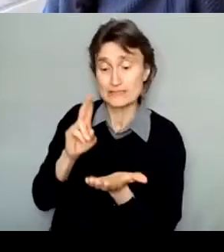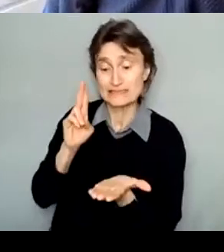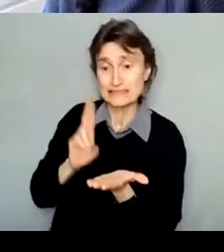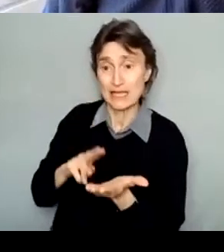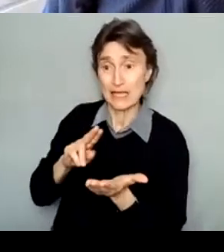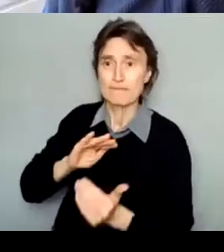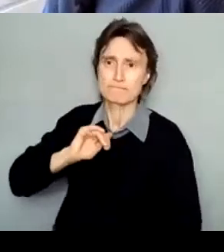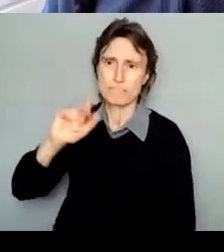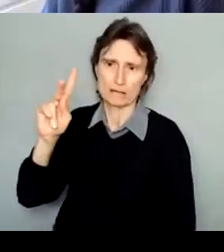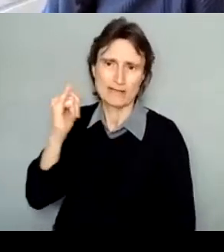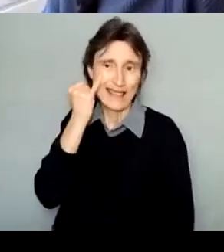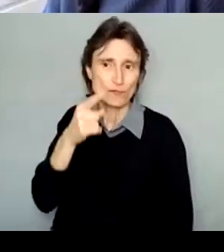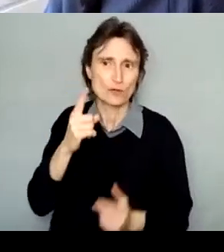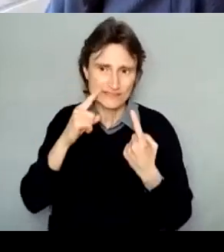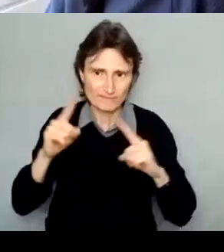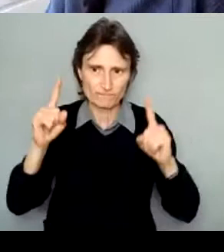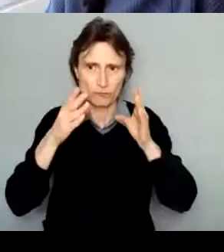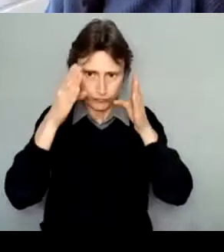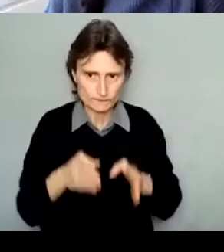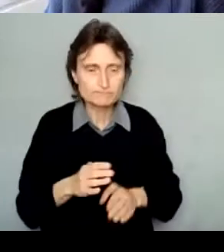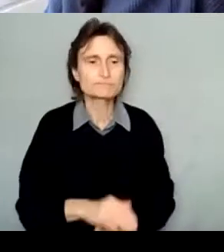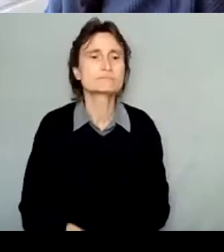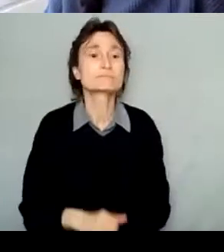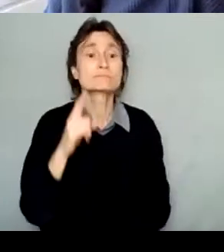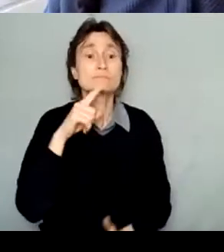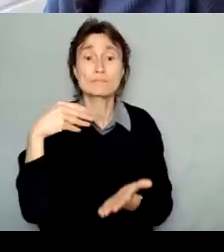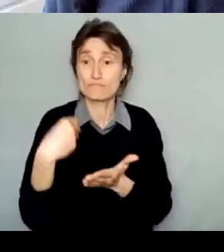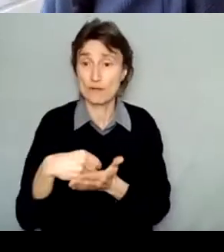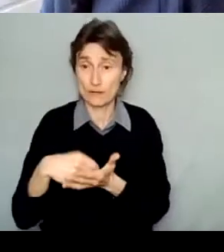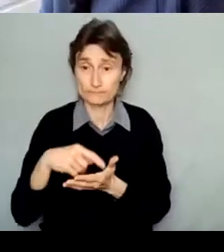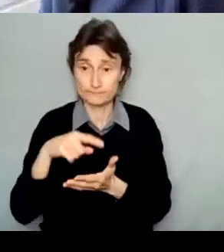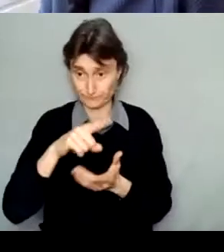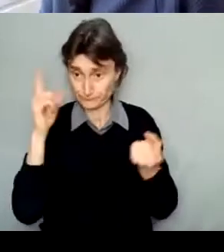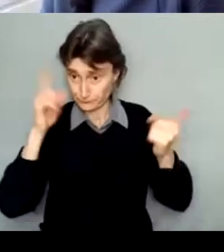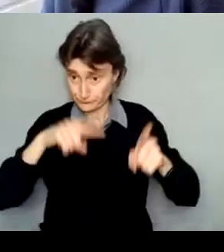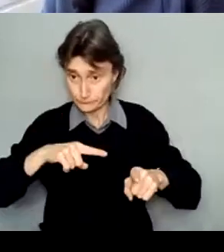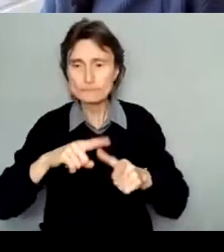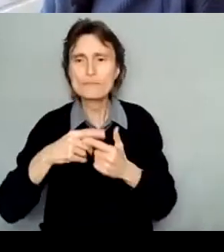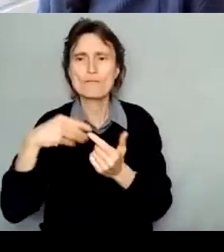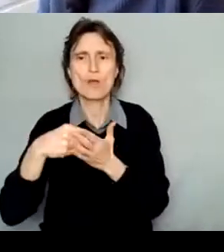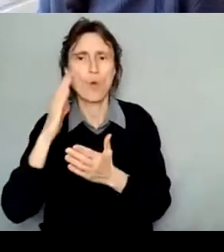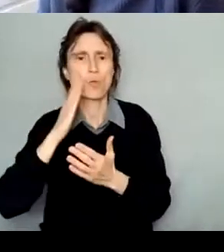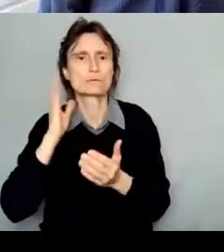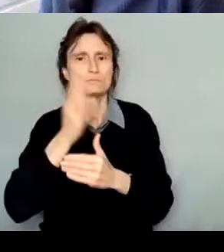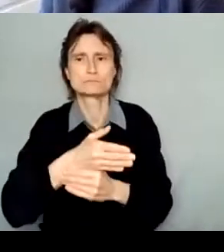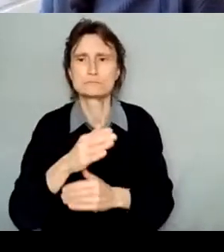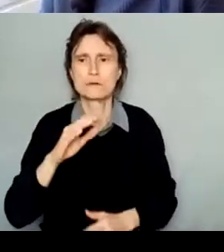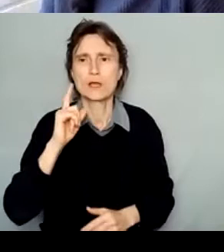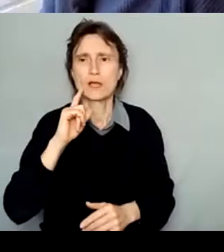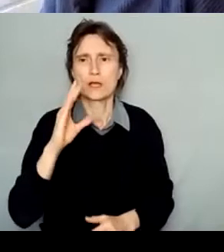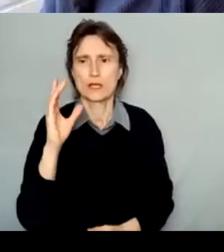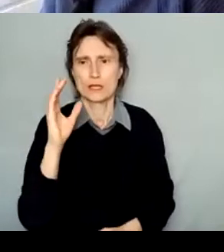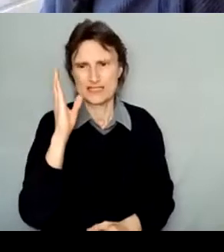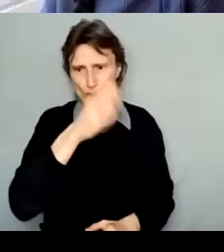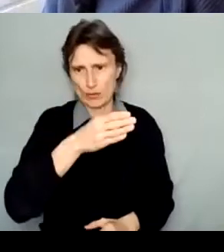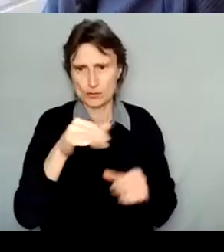As investment agreements are received, funds are then released through direct deposit. This processing time can take